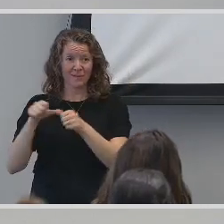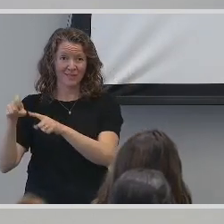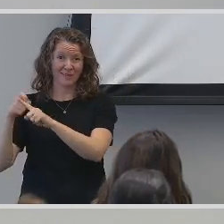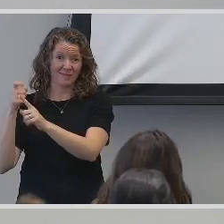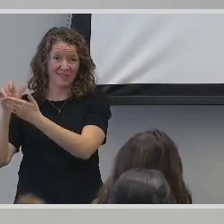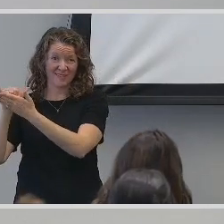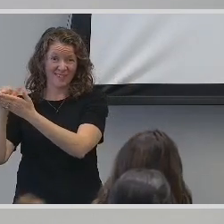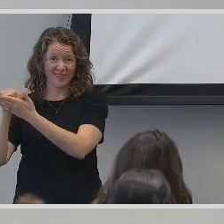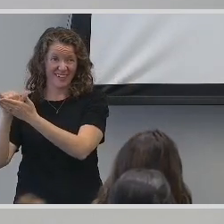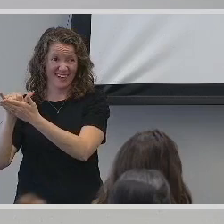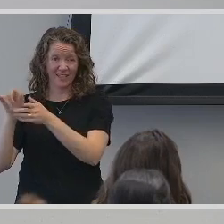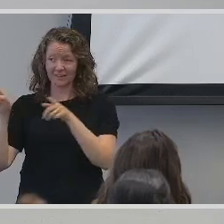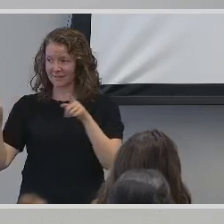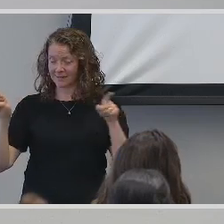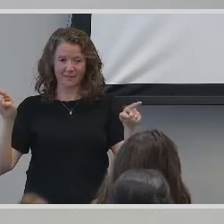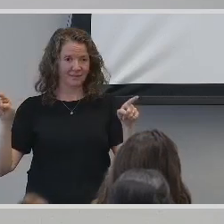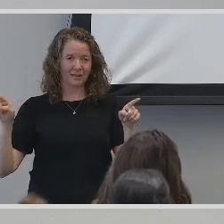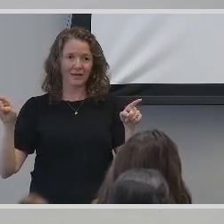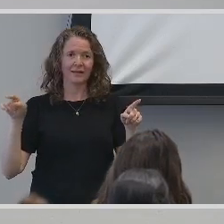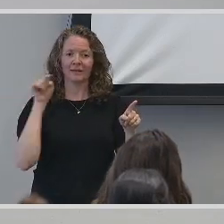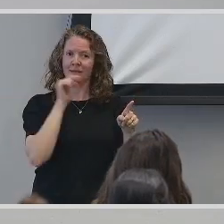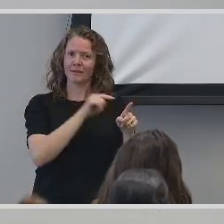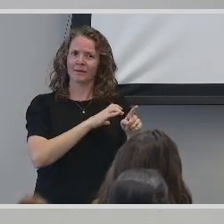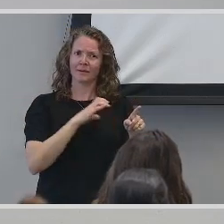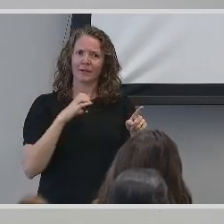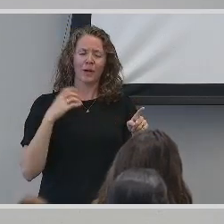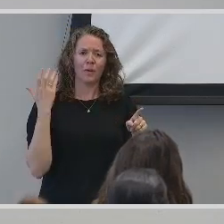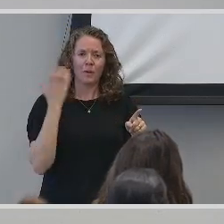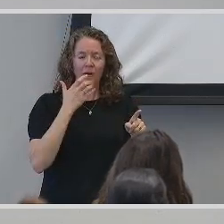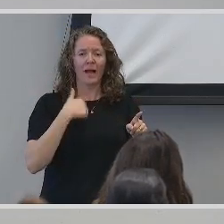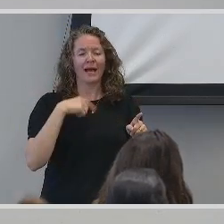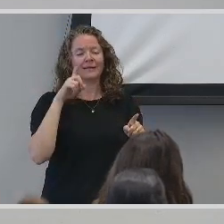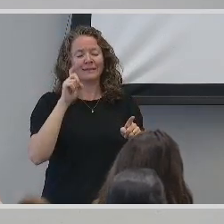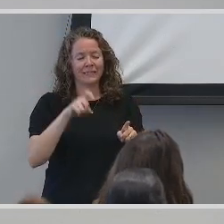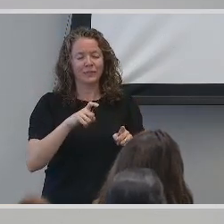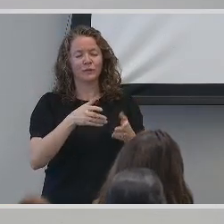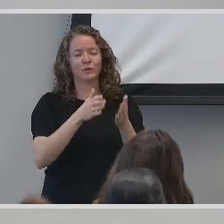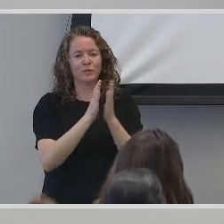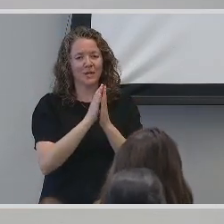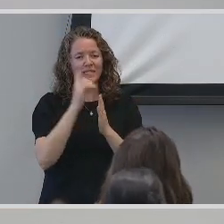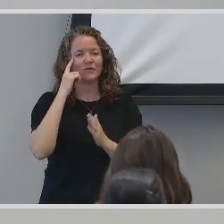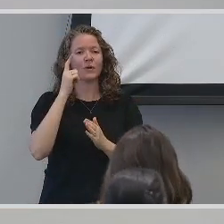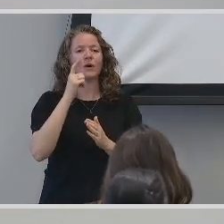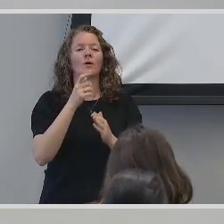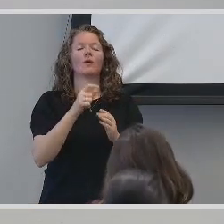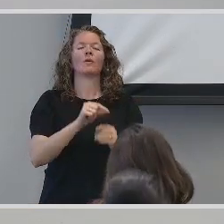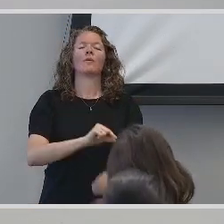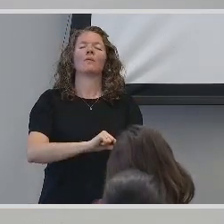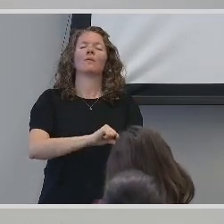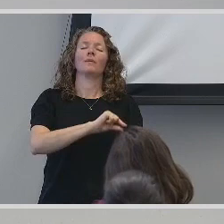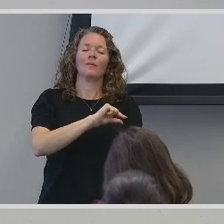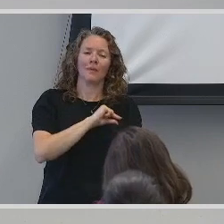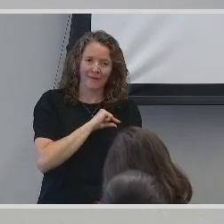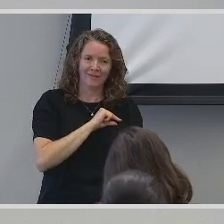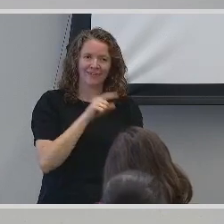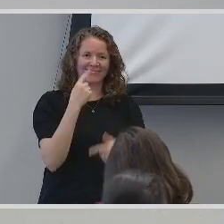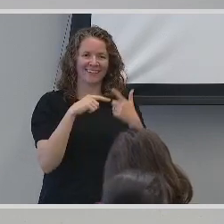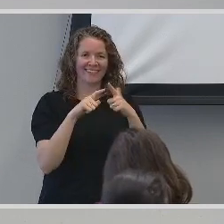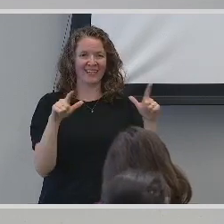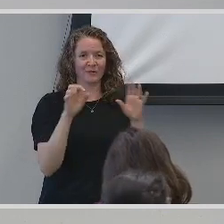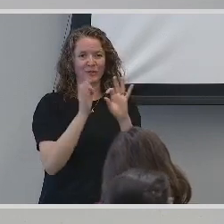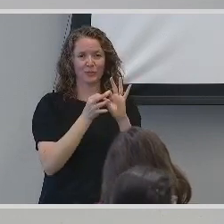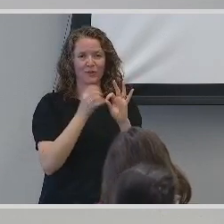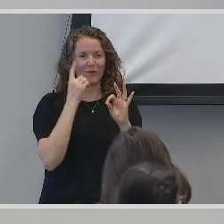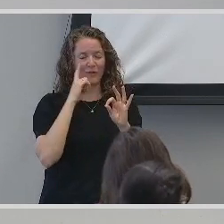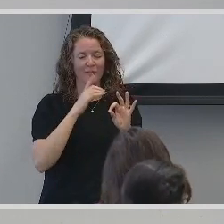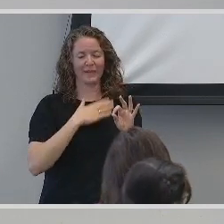recognized the need to be more specific and request a qualified or certified sign language interpreter for future situations. The sign